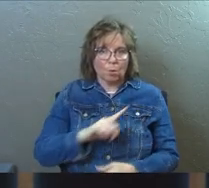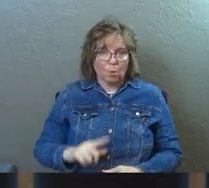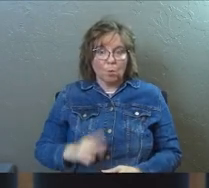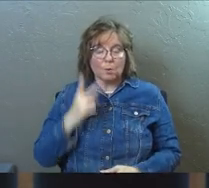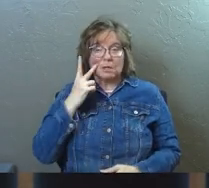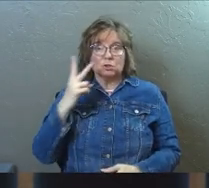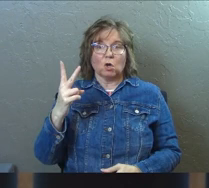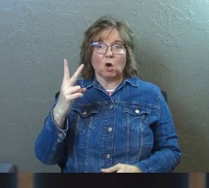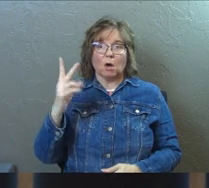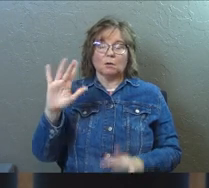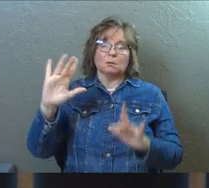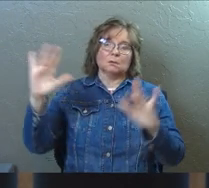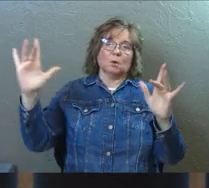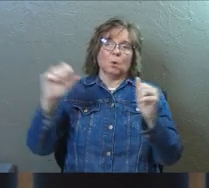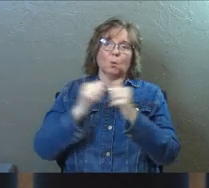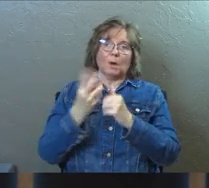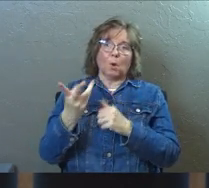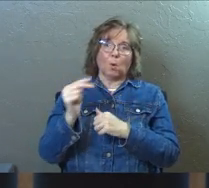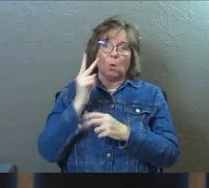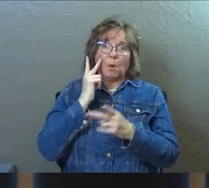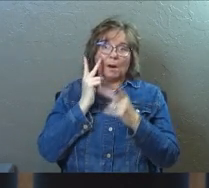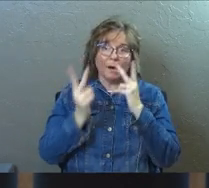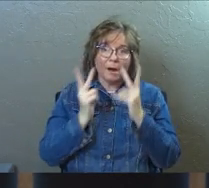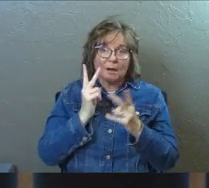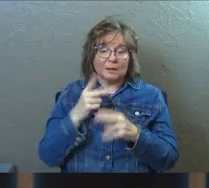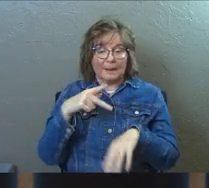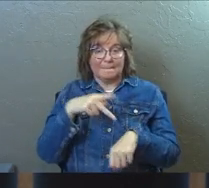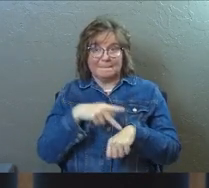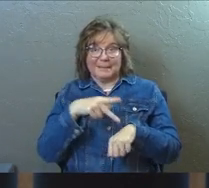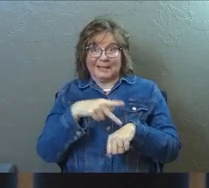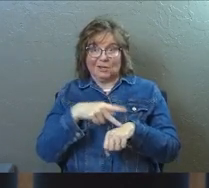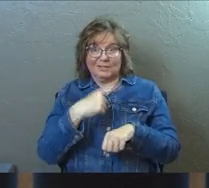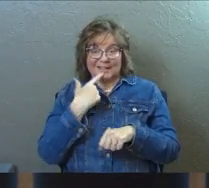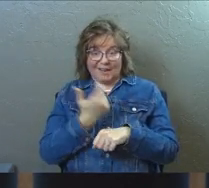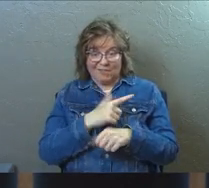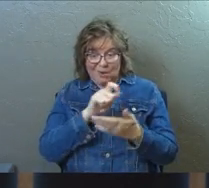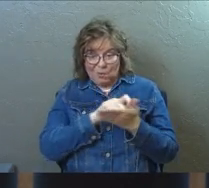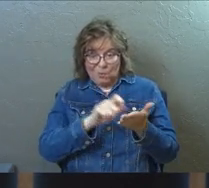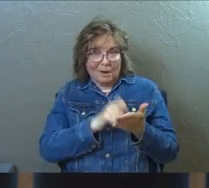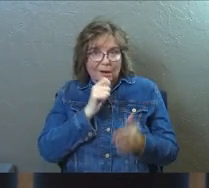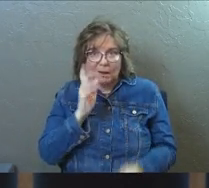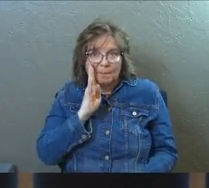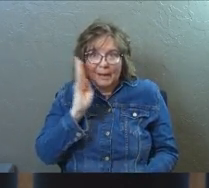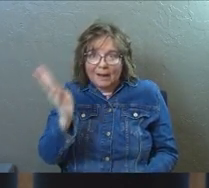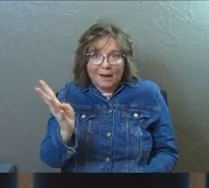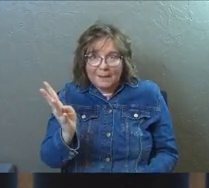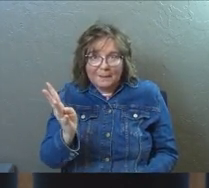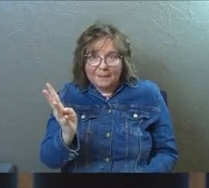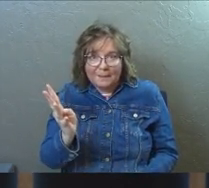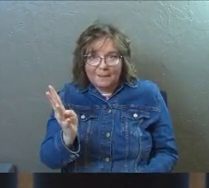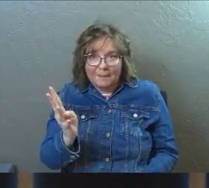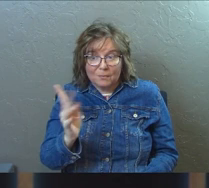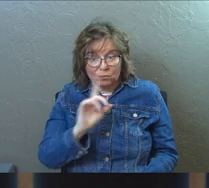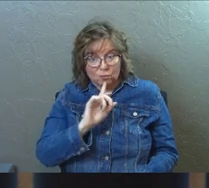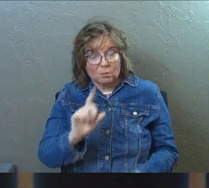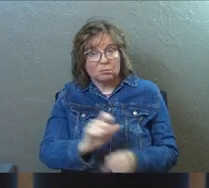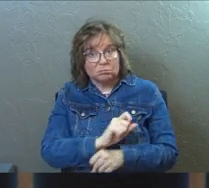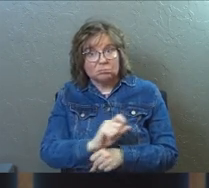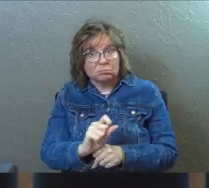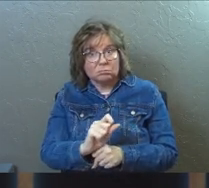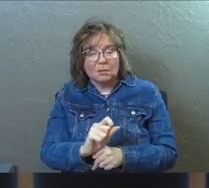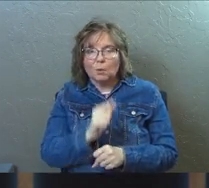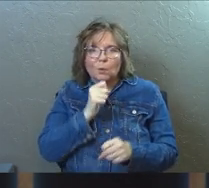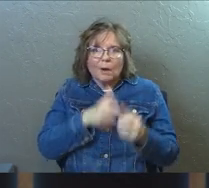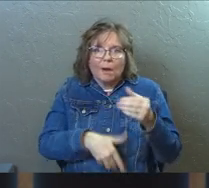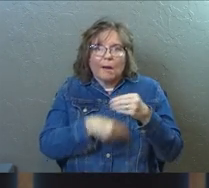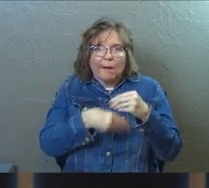saw his majestic splendor with our own eyes. Peter is saying everything that we wrote to you, we didn't make it up. It's not legend, and we